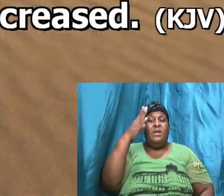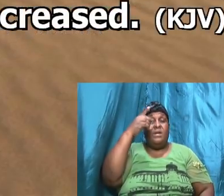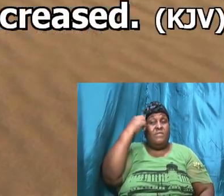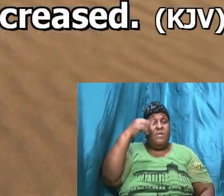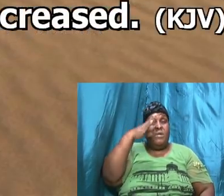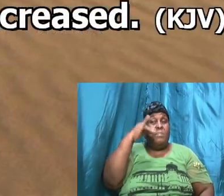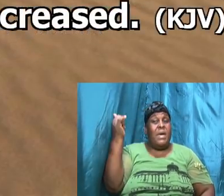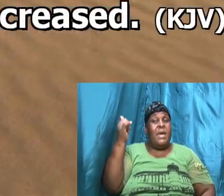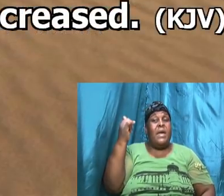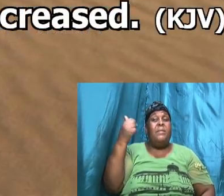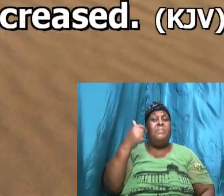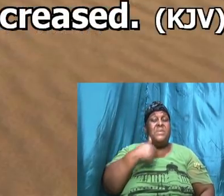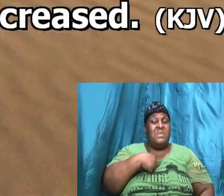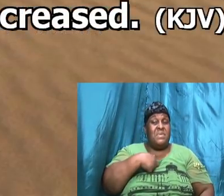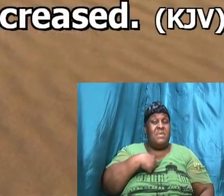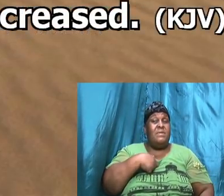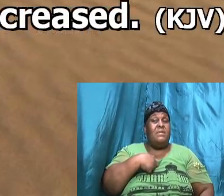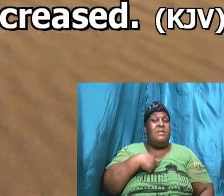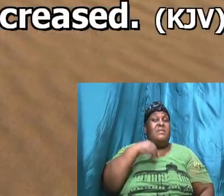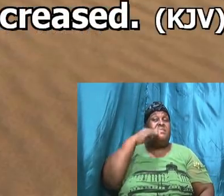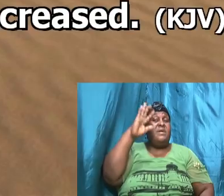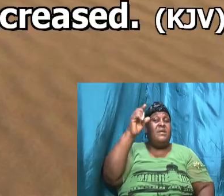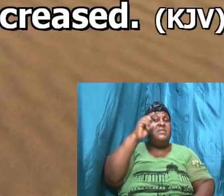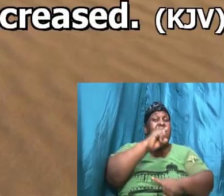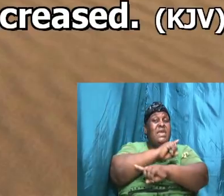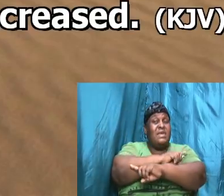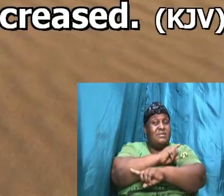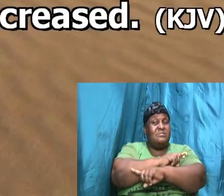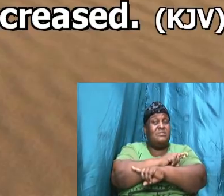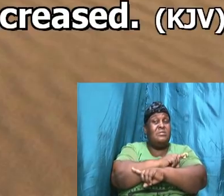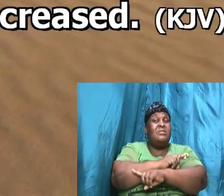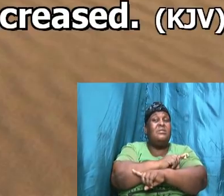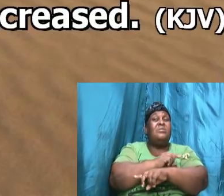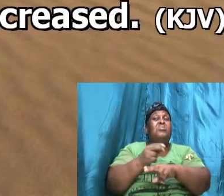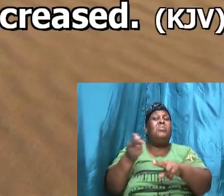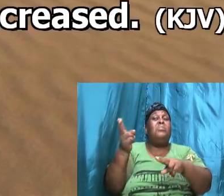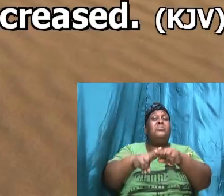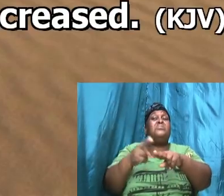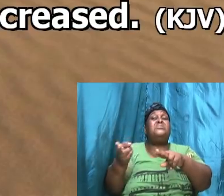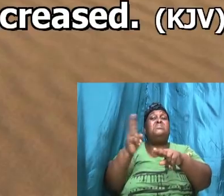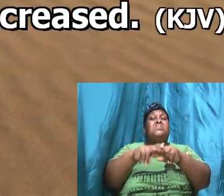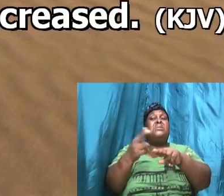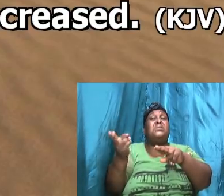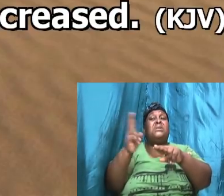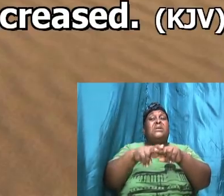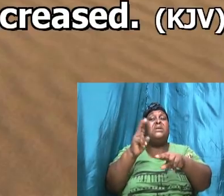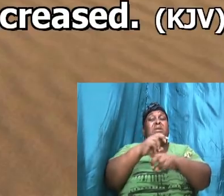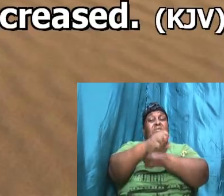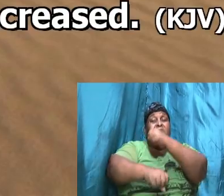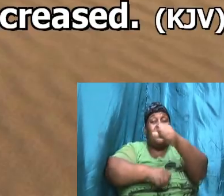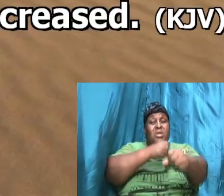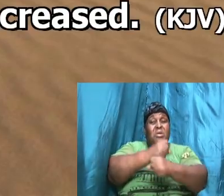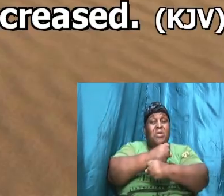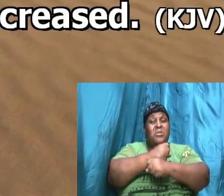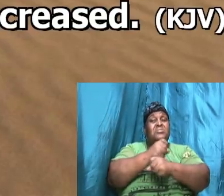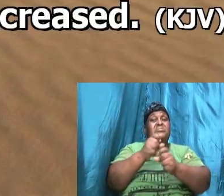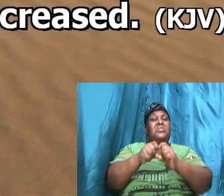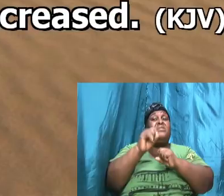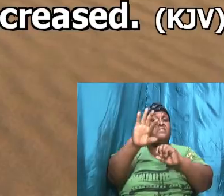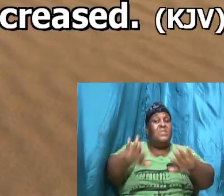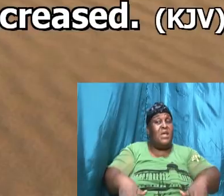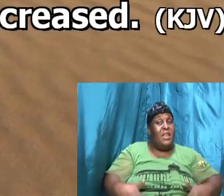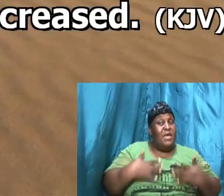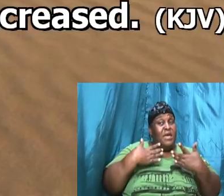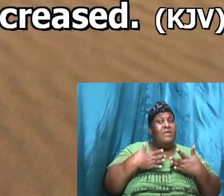for by me thy day shall be multiplied and the years of thy life